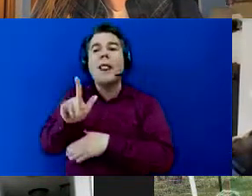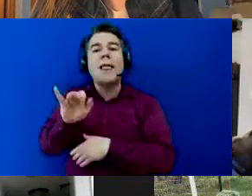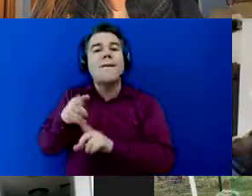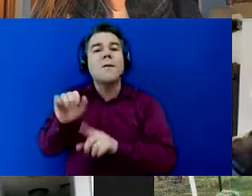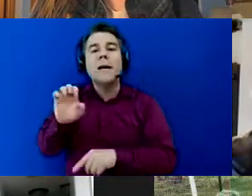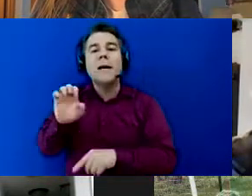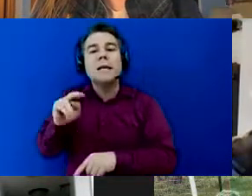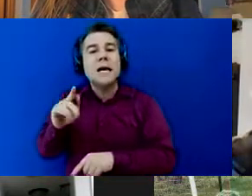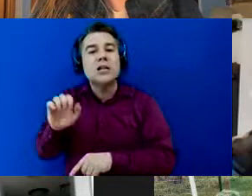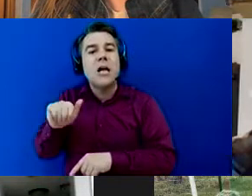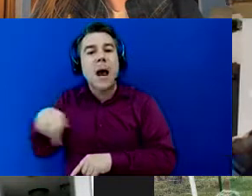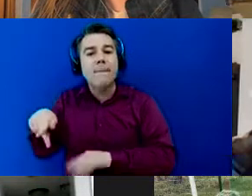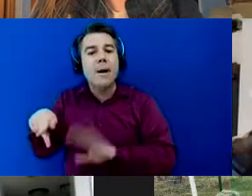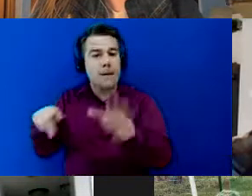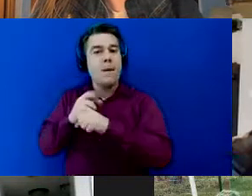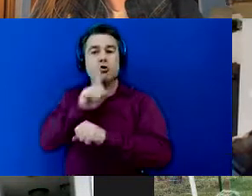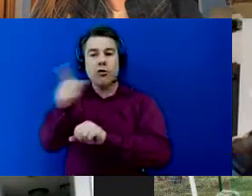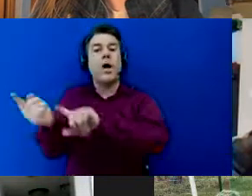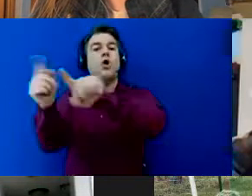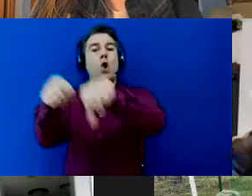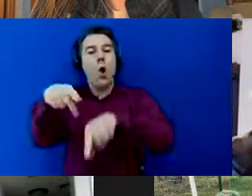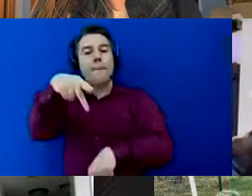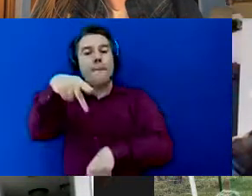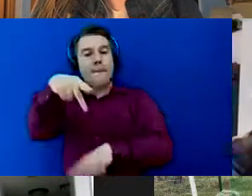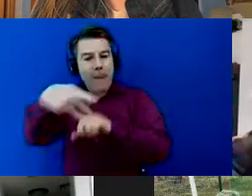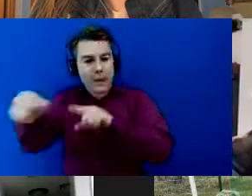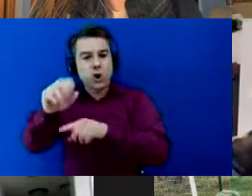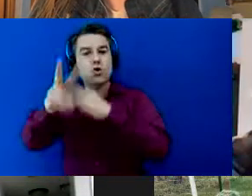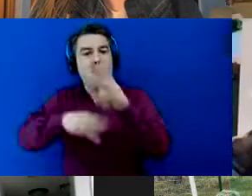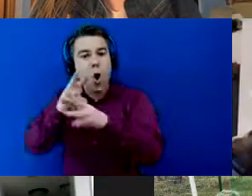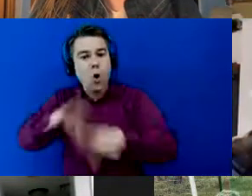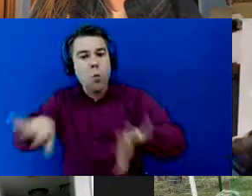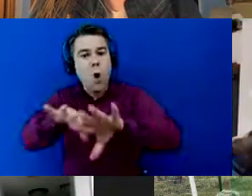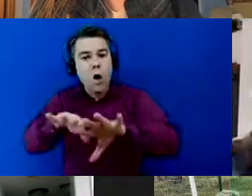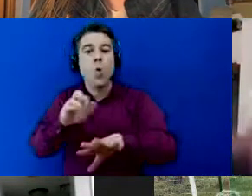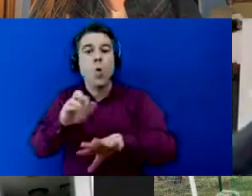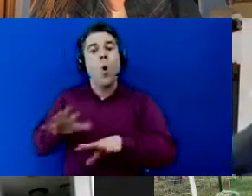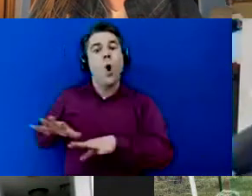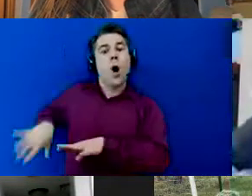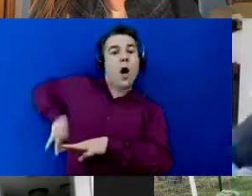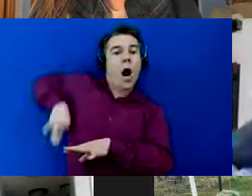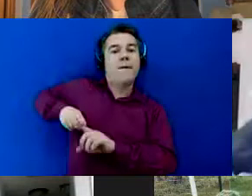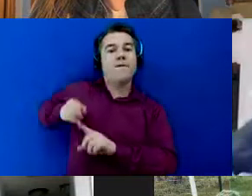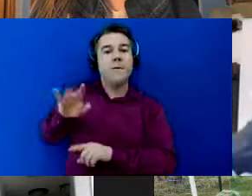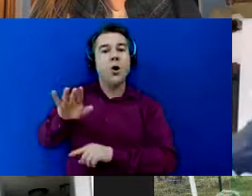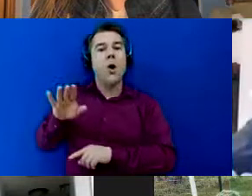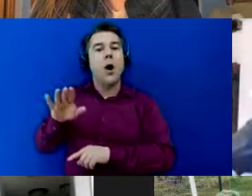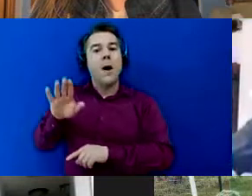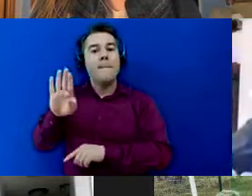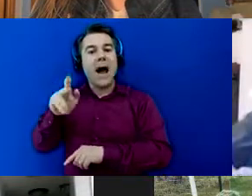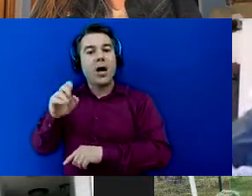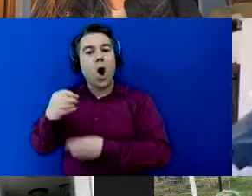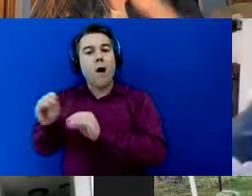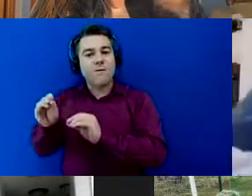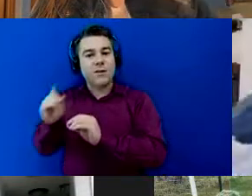work just make sure they go to the plexus worldwide or copy and paste your link from your back office obviously if they go to just plexus worldwide.com